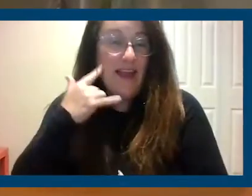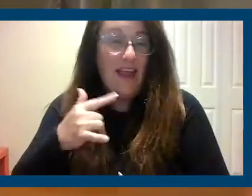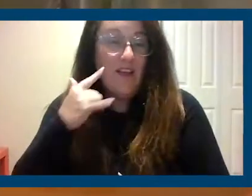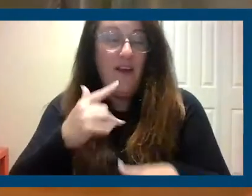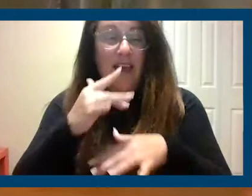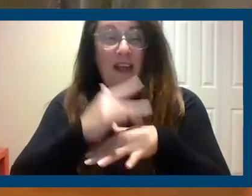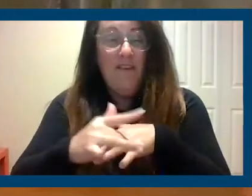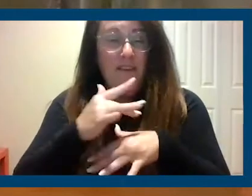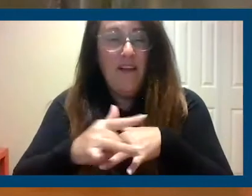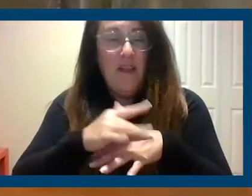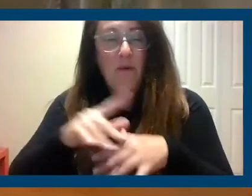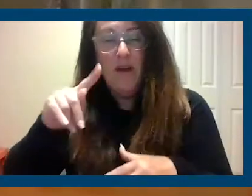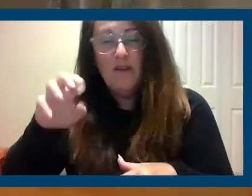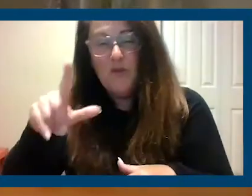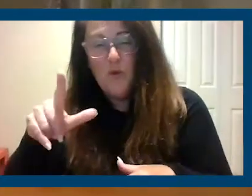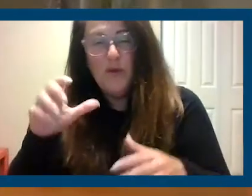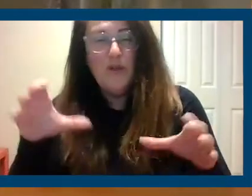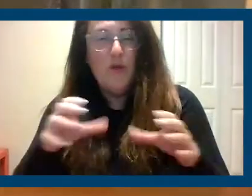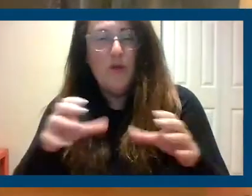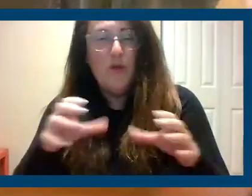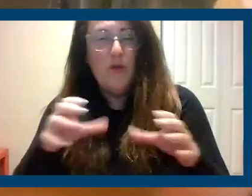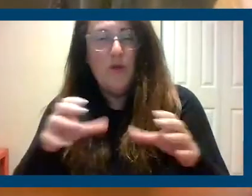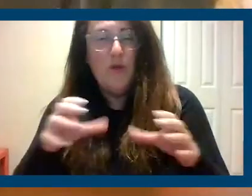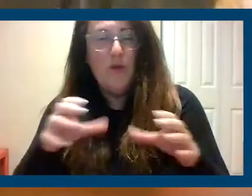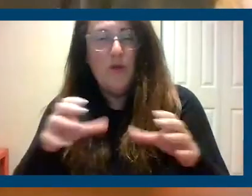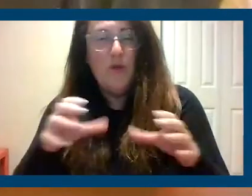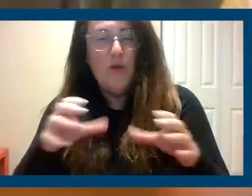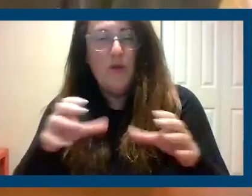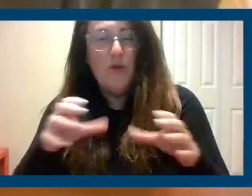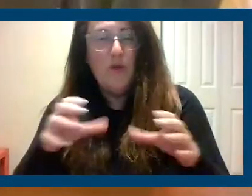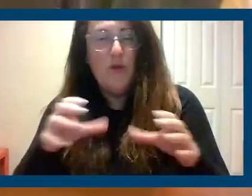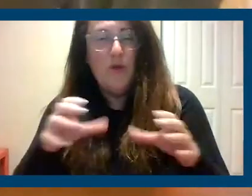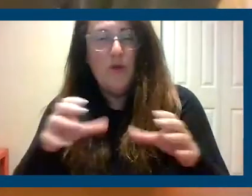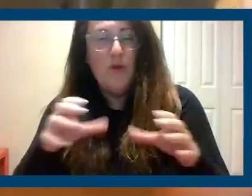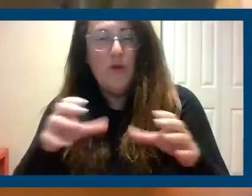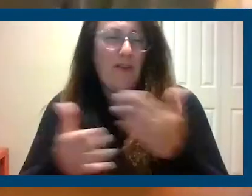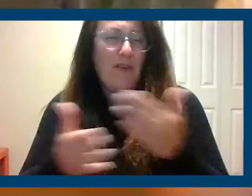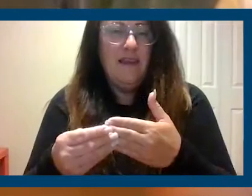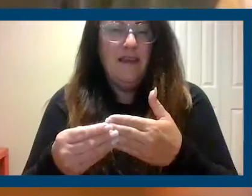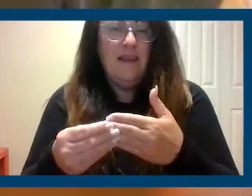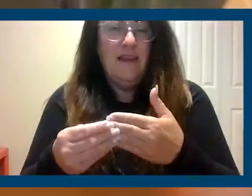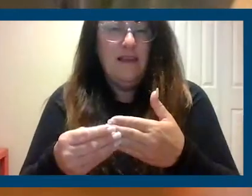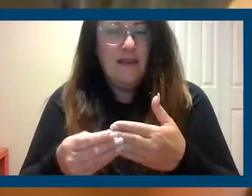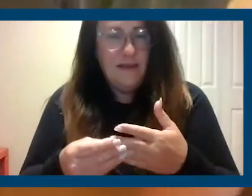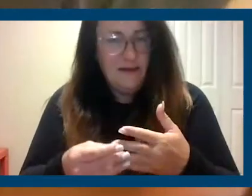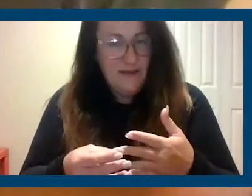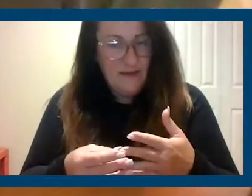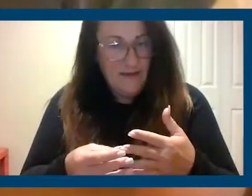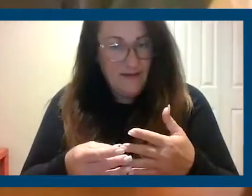state of California, every available instrument tool to do everything within their power, to make sure that we don't have families and make sure